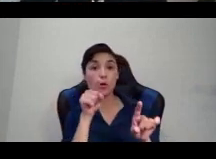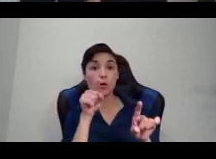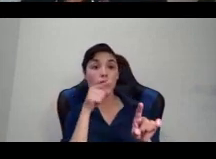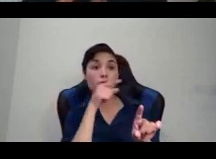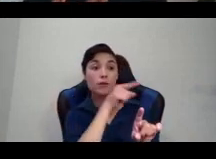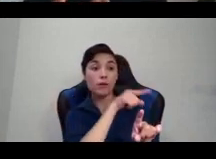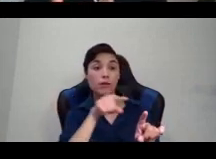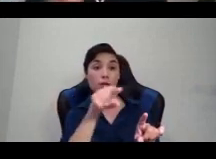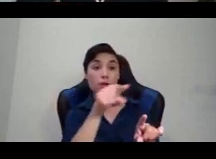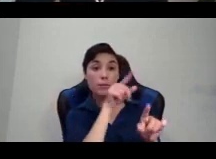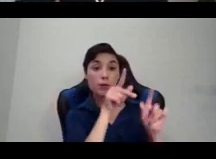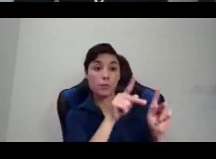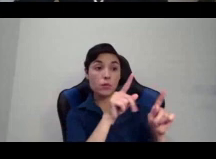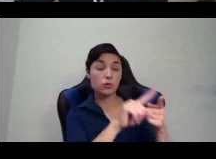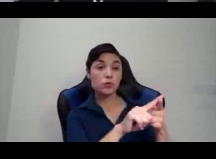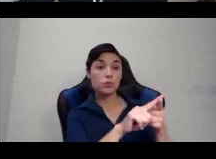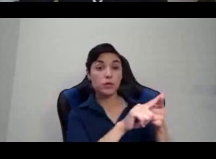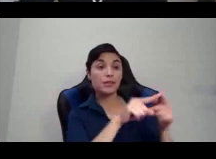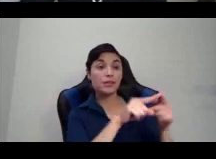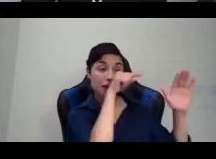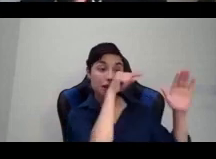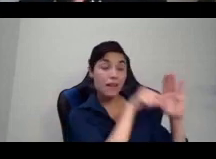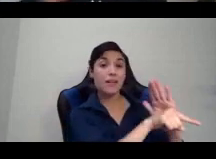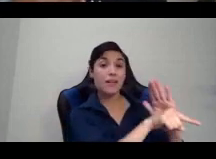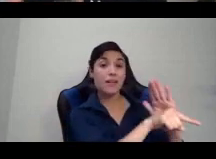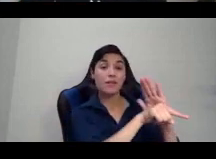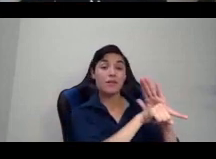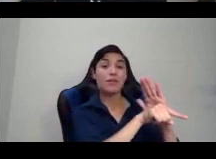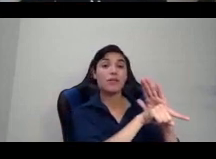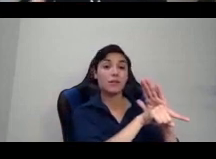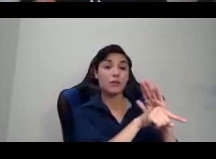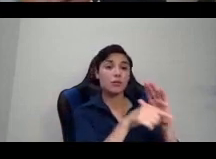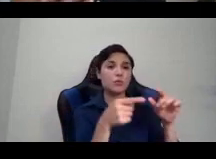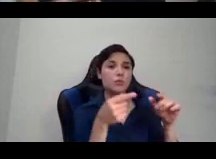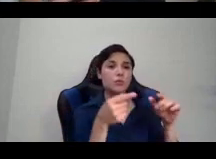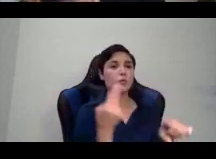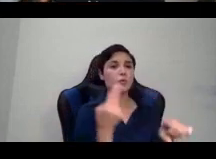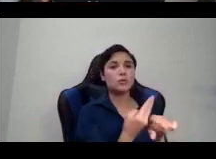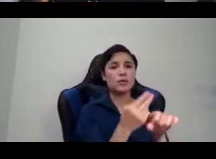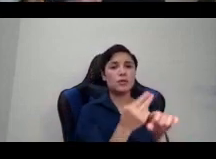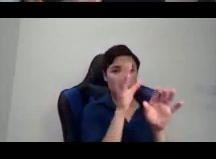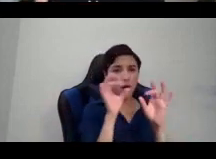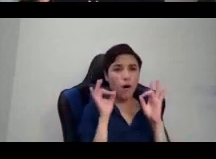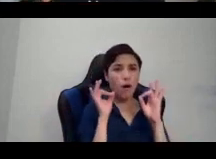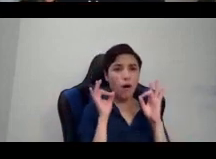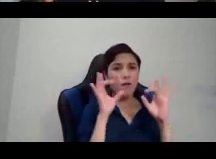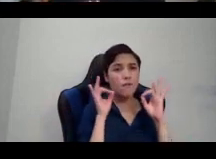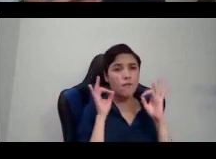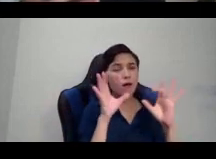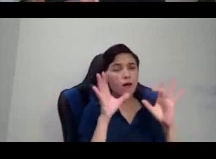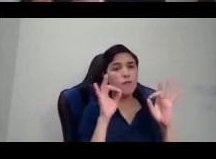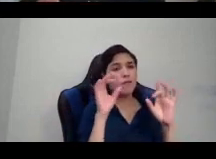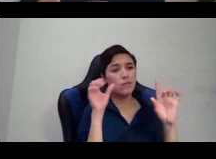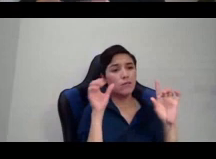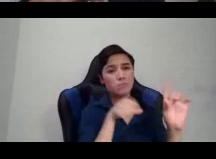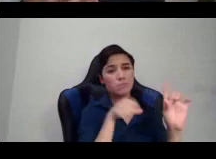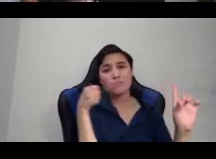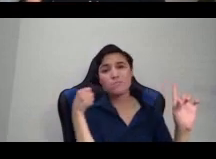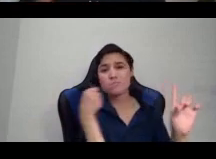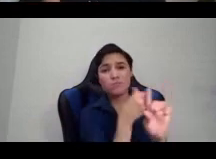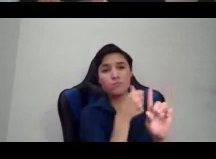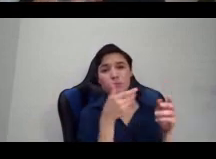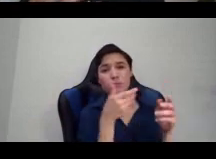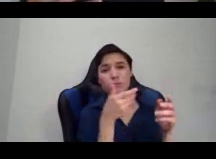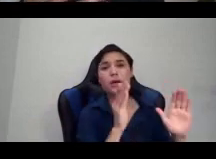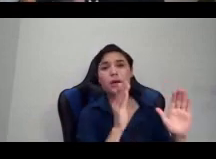really horrifying, violent way. And this was reported all throughout Europe from Spain to the